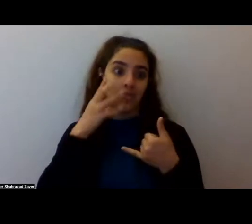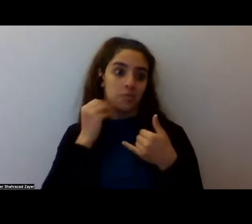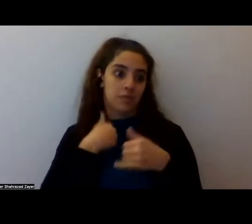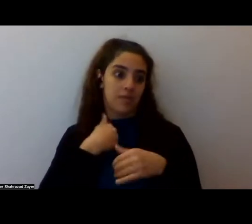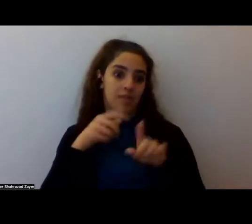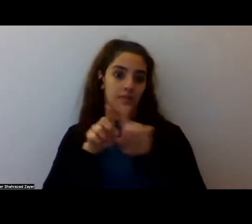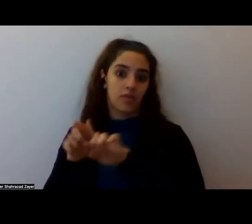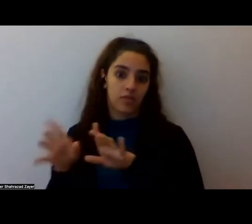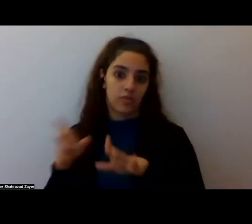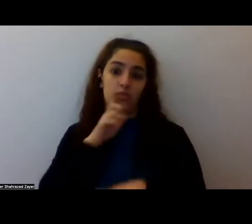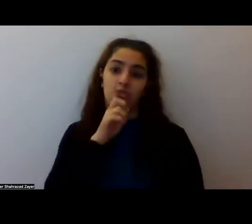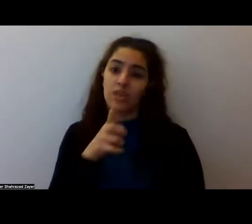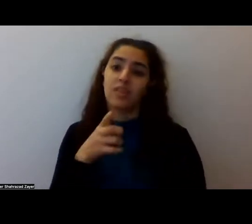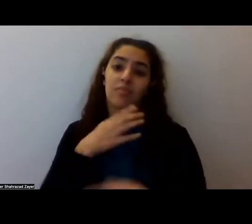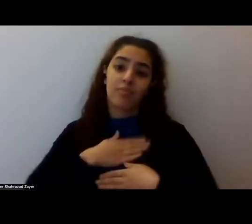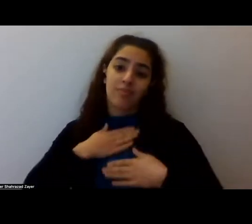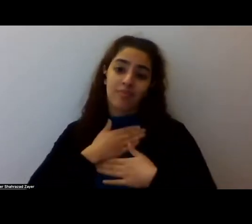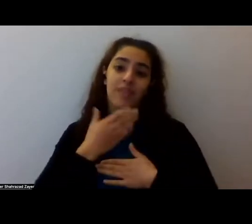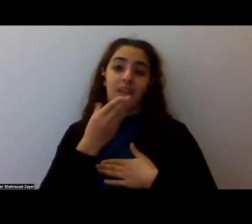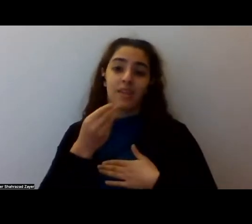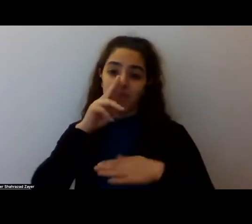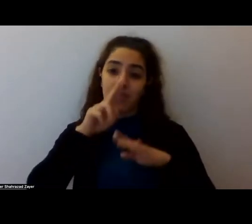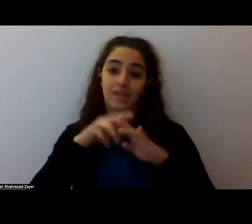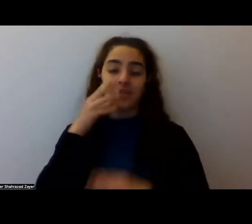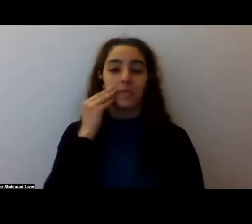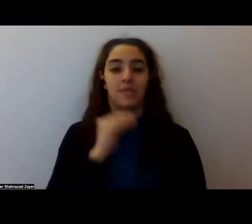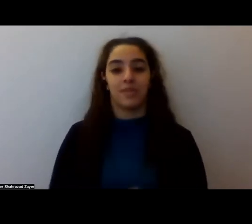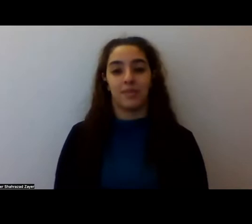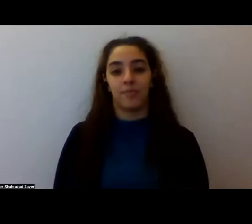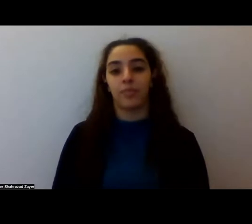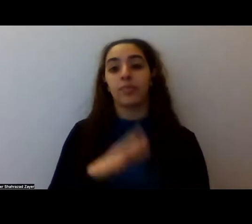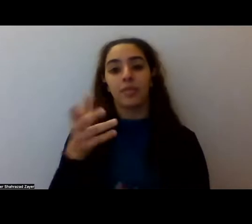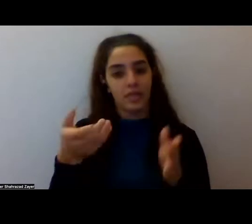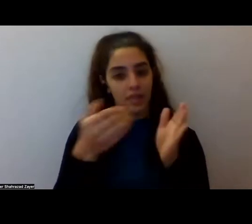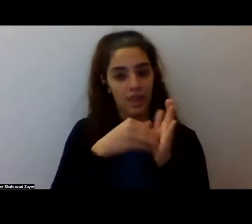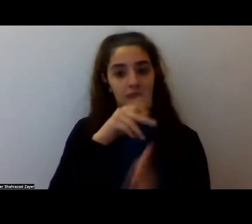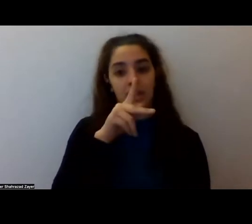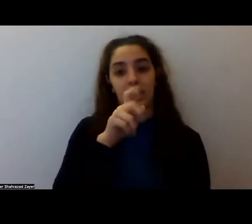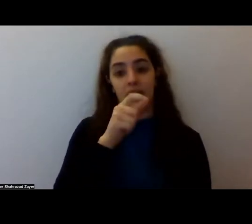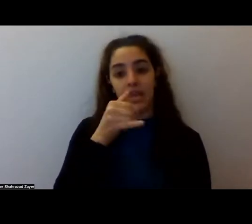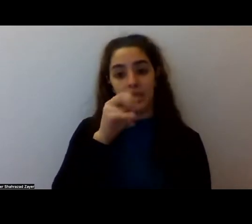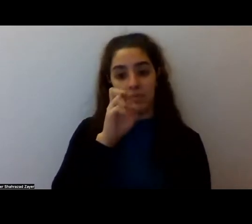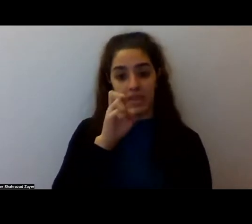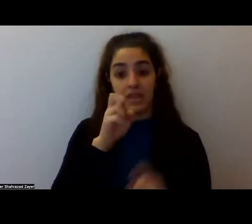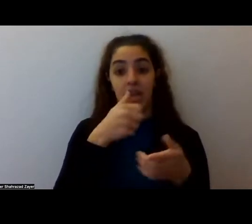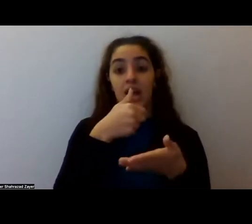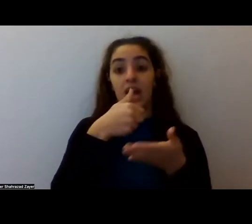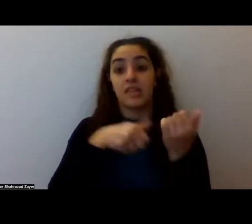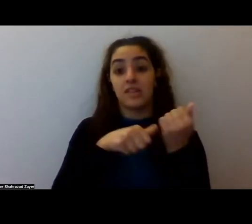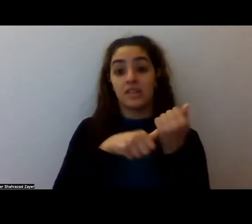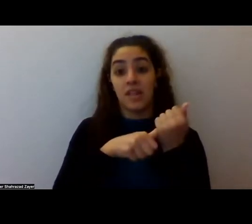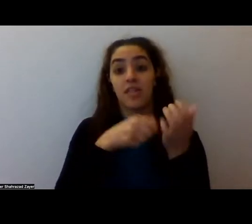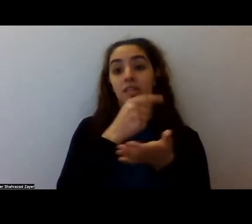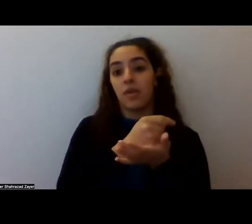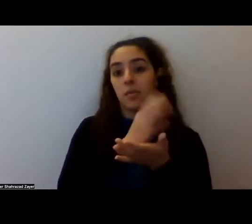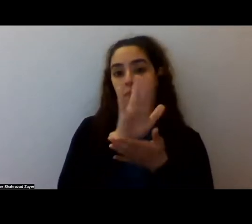it was a really enjoyable and fun experience. And again, ketamine assisted therapy is a legal, um, clinical, um,